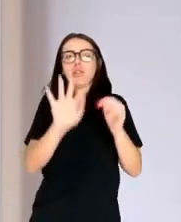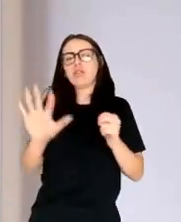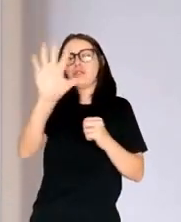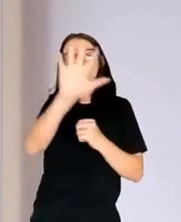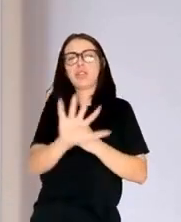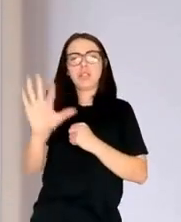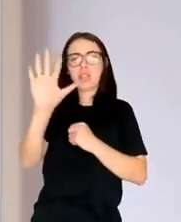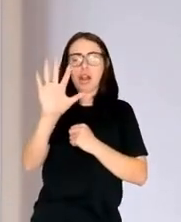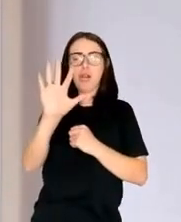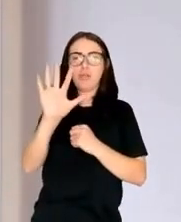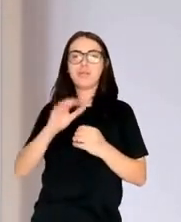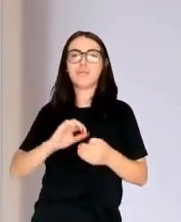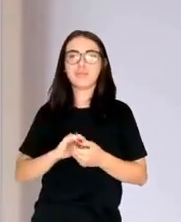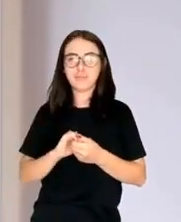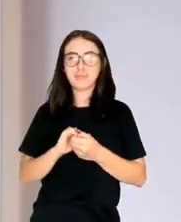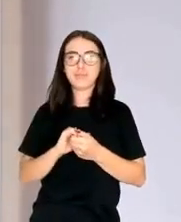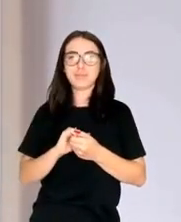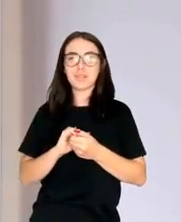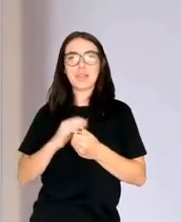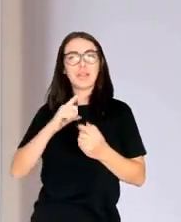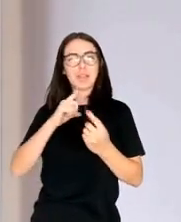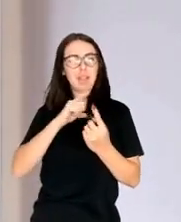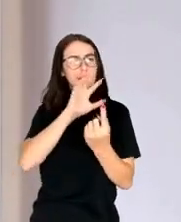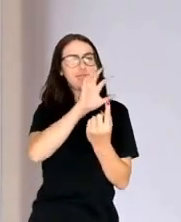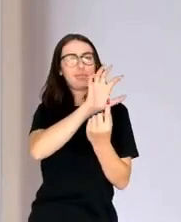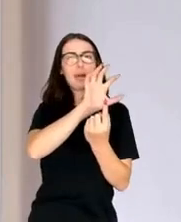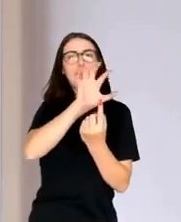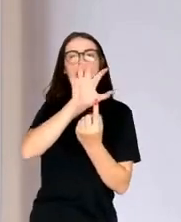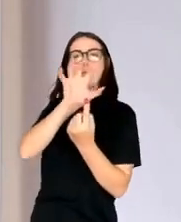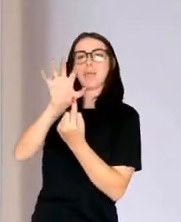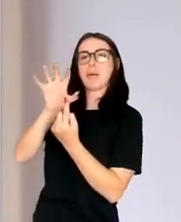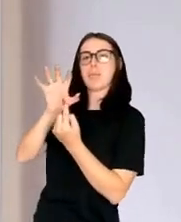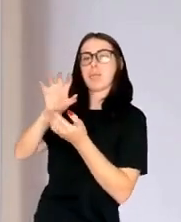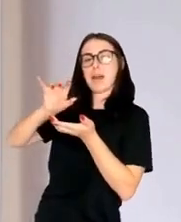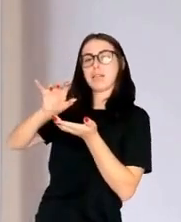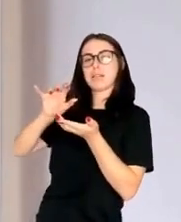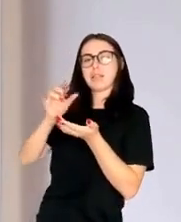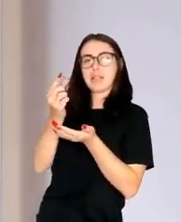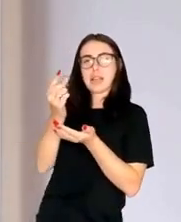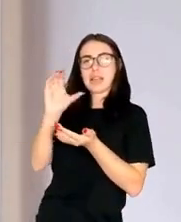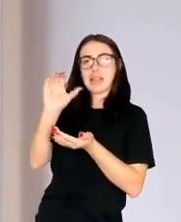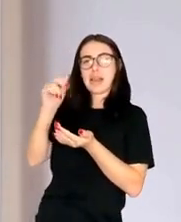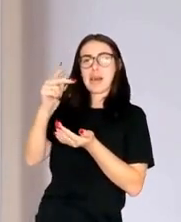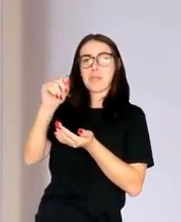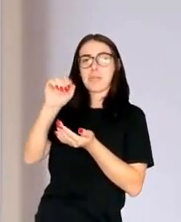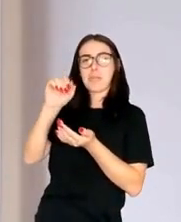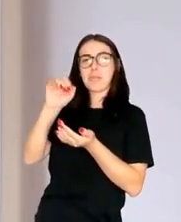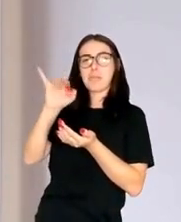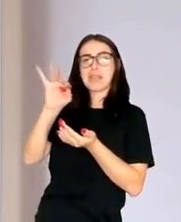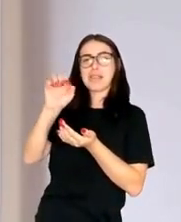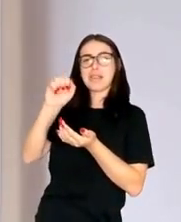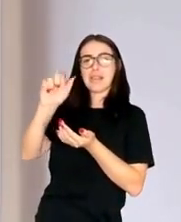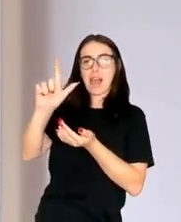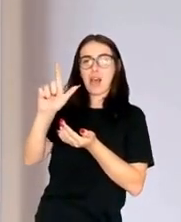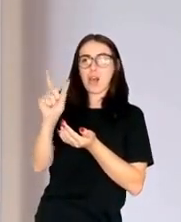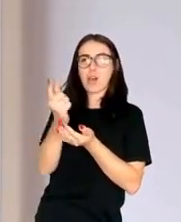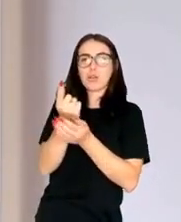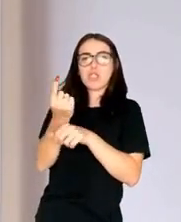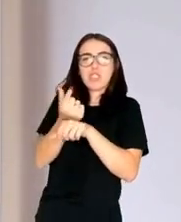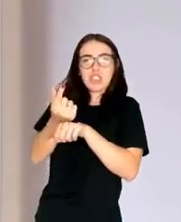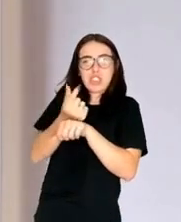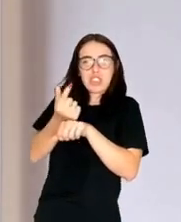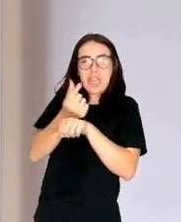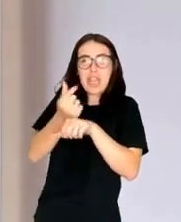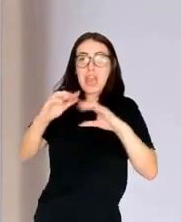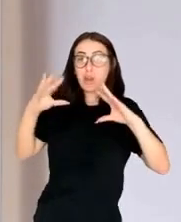capital is invested and how tech companies reinvest earnings, but also how private equity also known as vulture capital